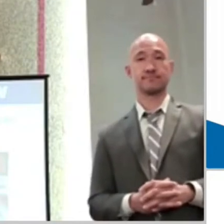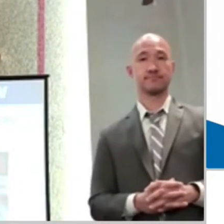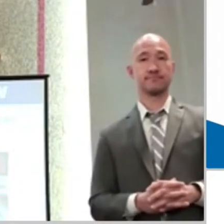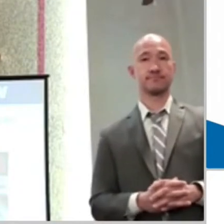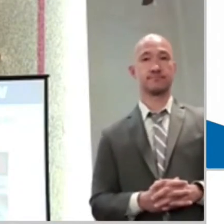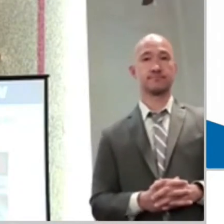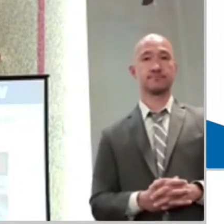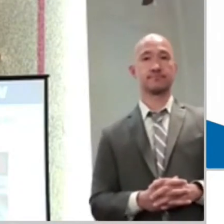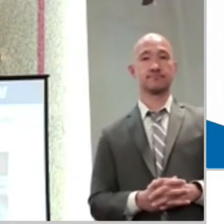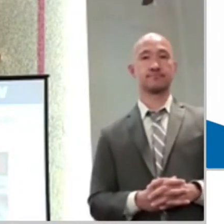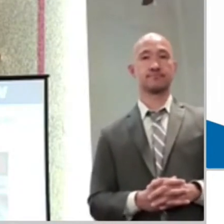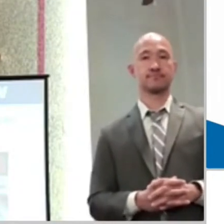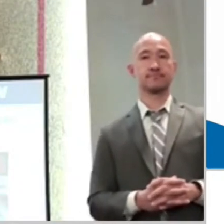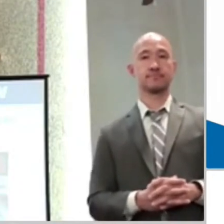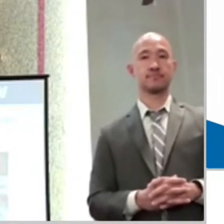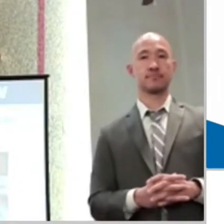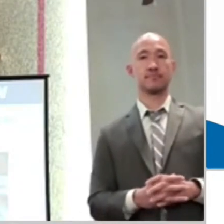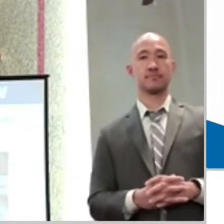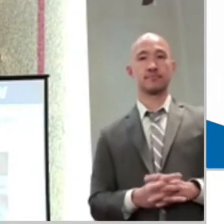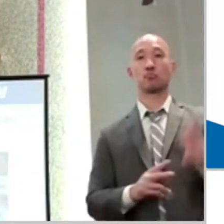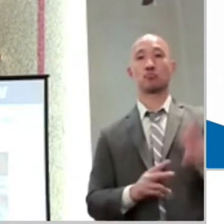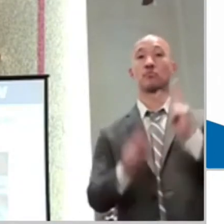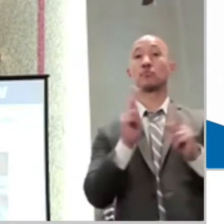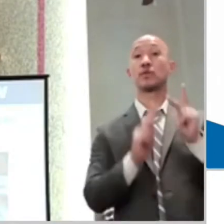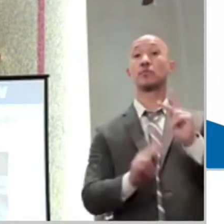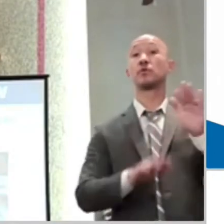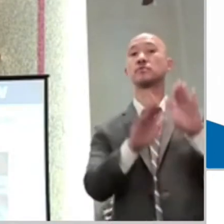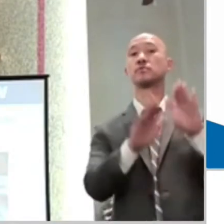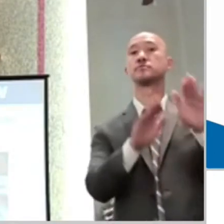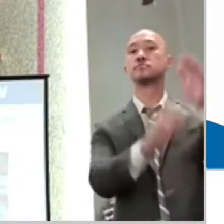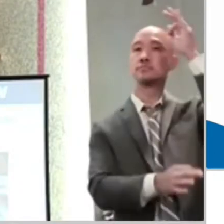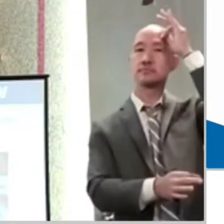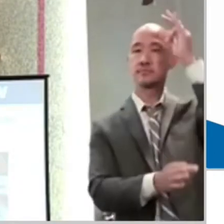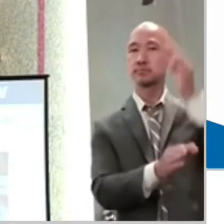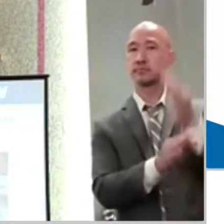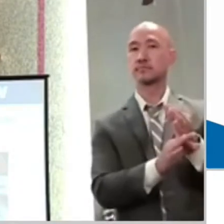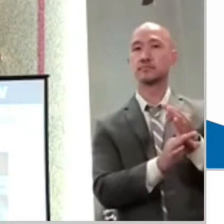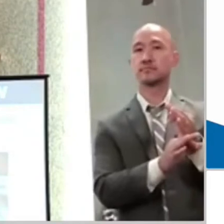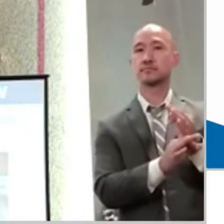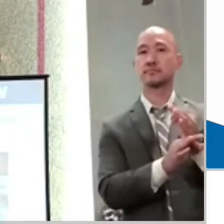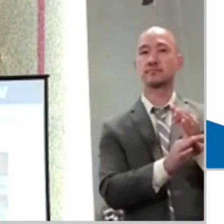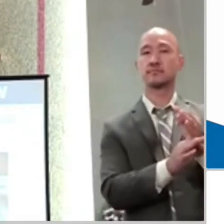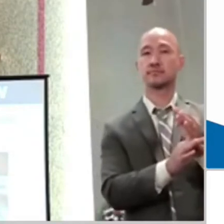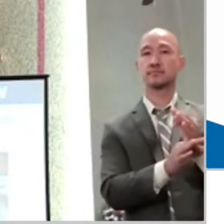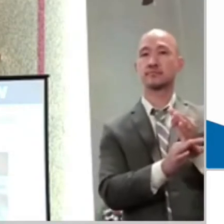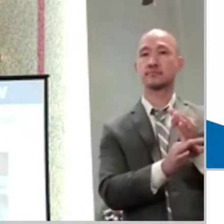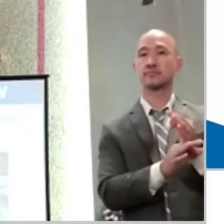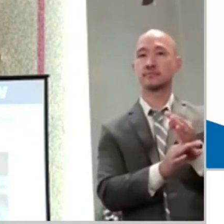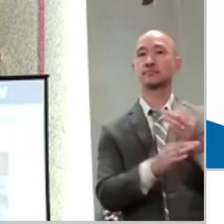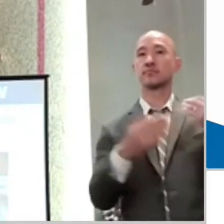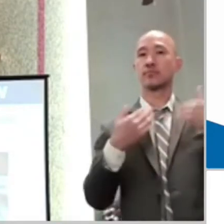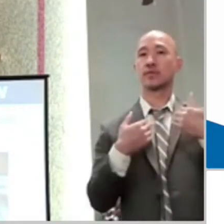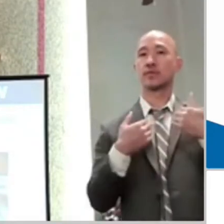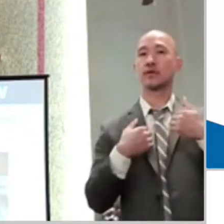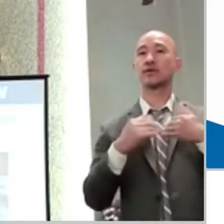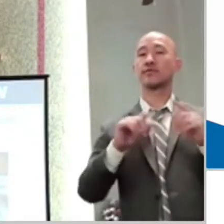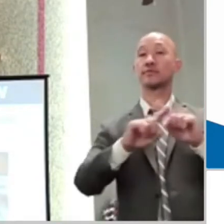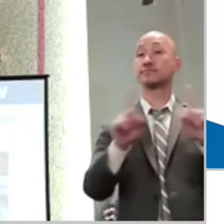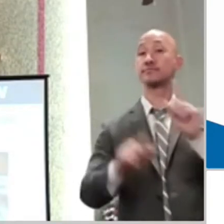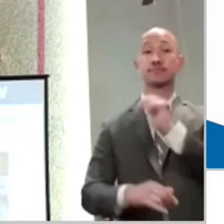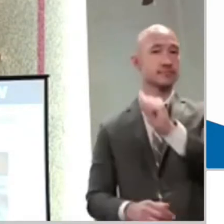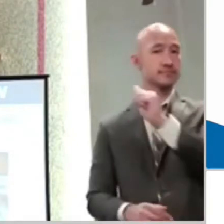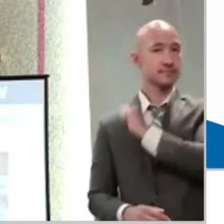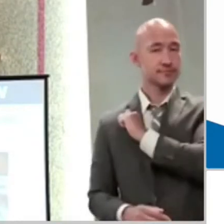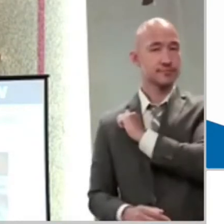for the person who's walking there, oh, they're going to be great. They're going to be blessed. It doesn't matter what's happened because they know where they're